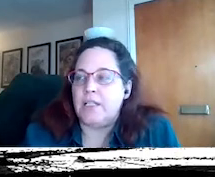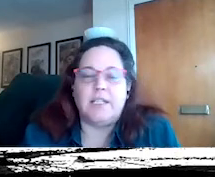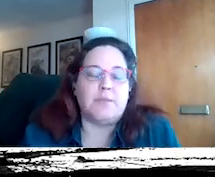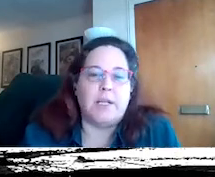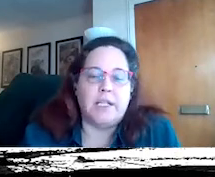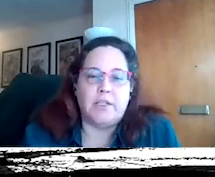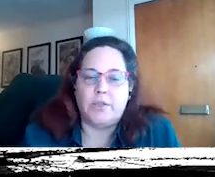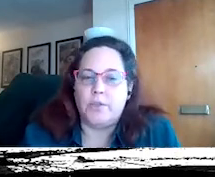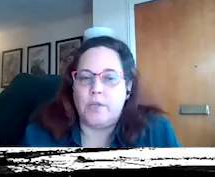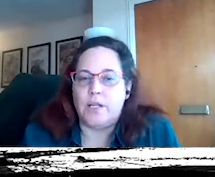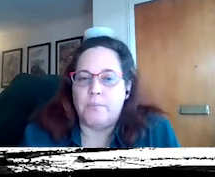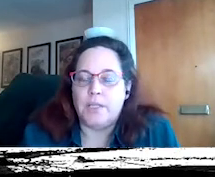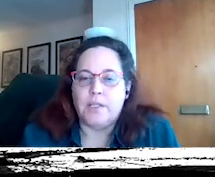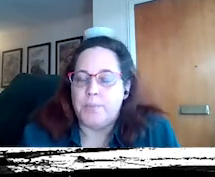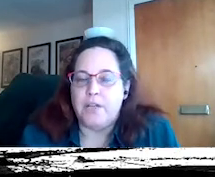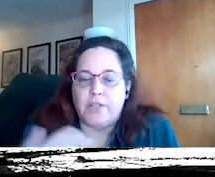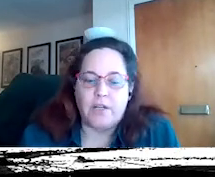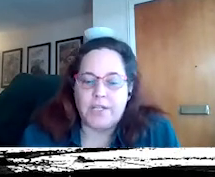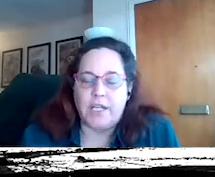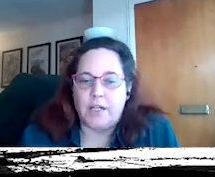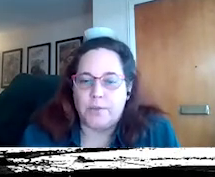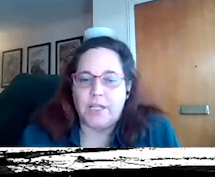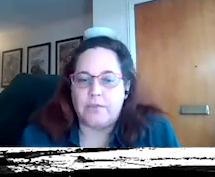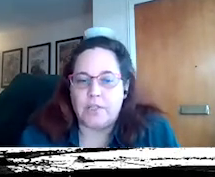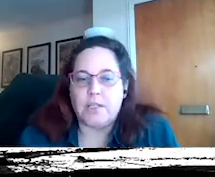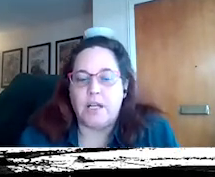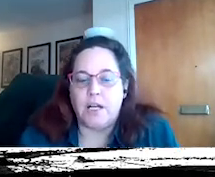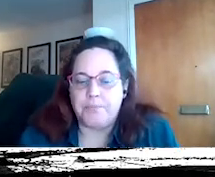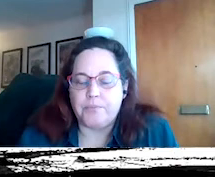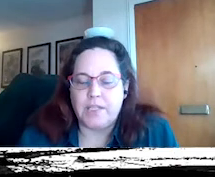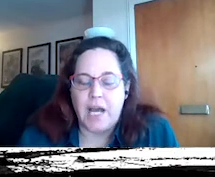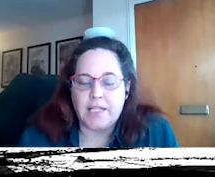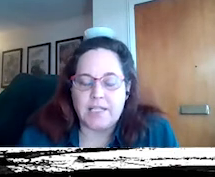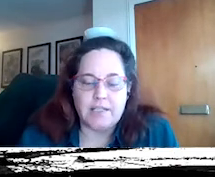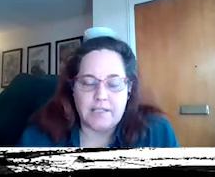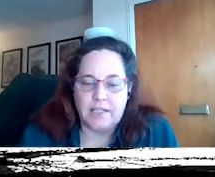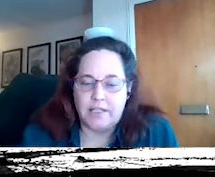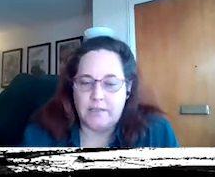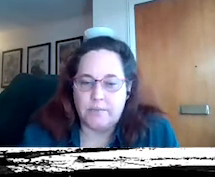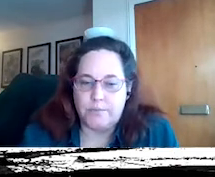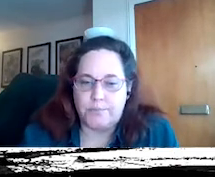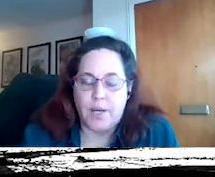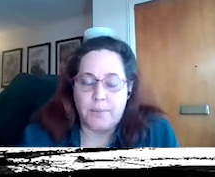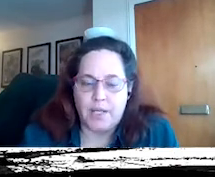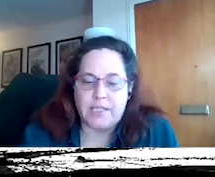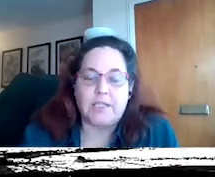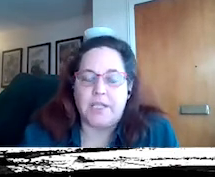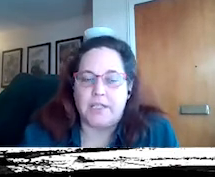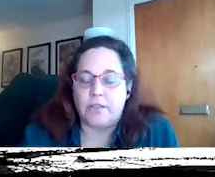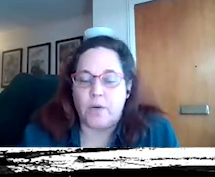accident and needs money to pay for the health care or whatever. Merriam That is. Merriam